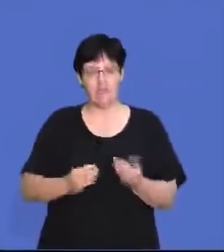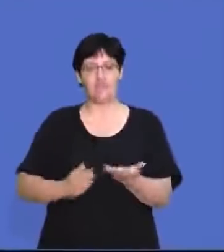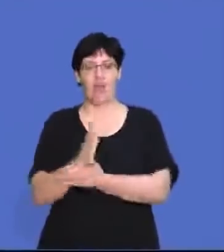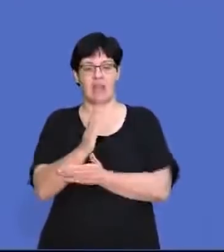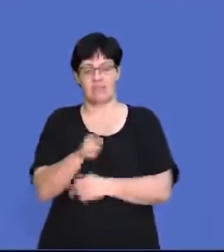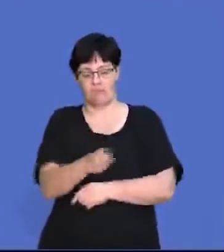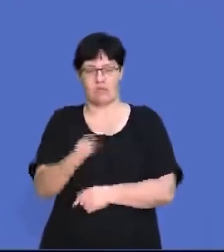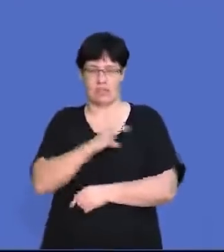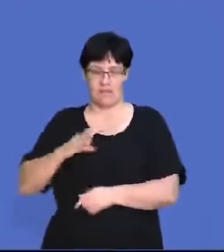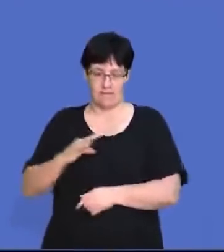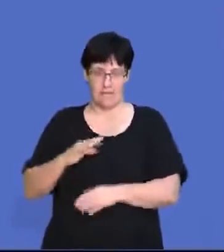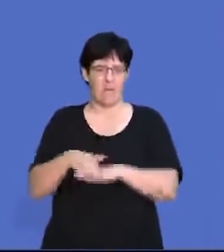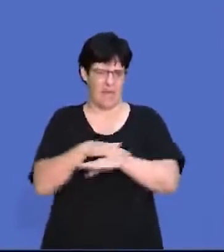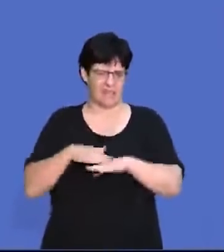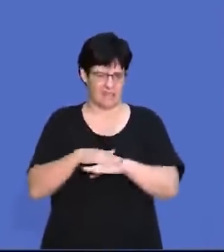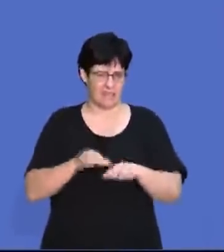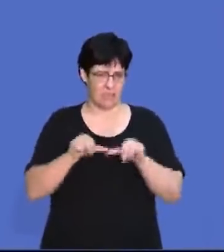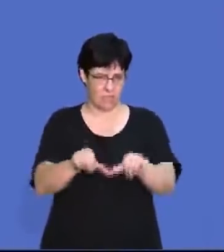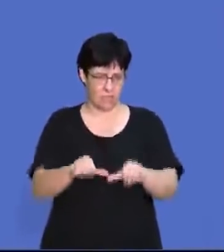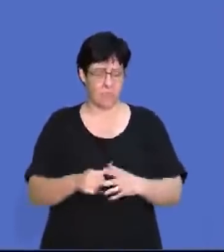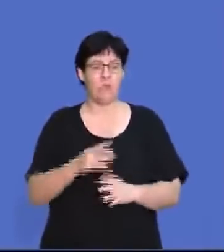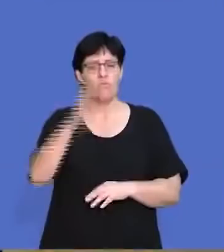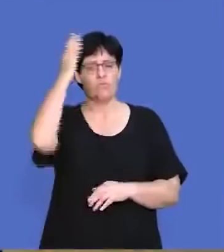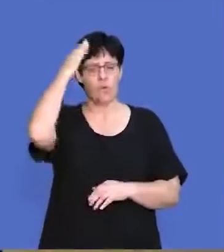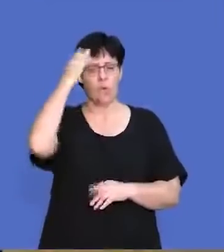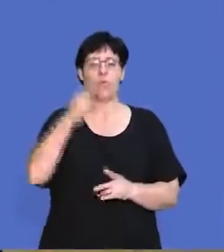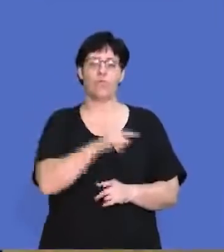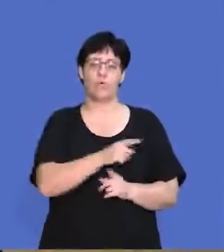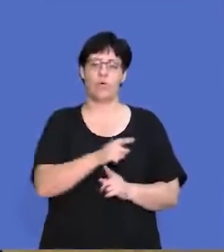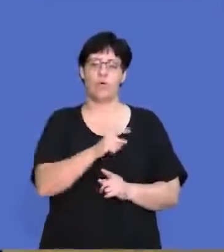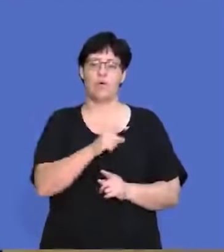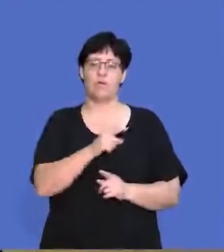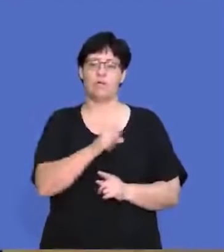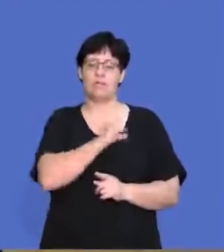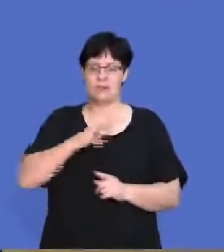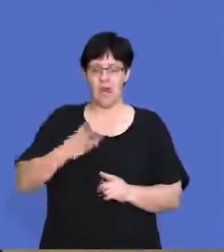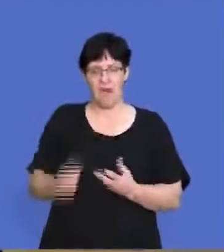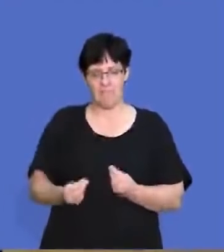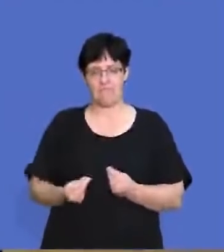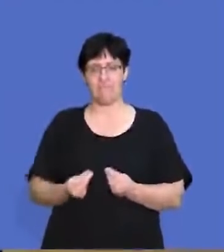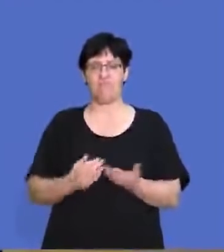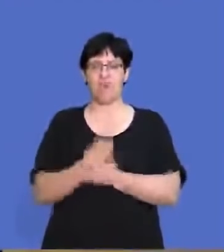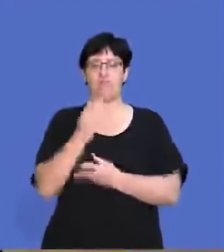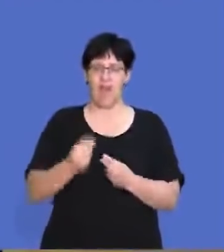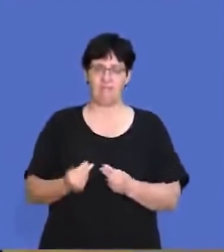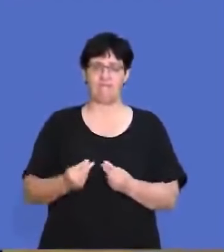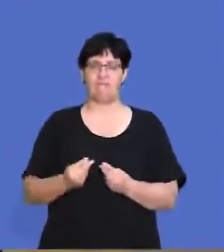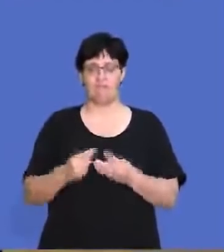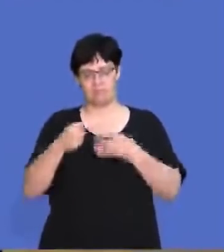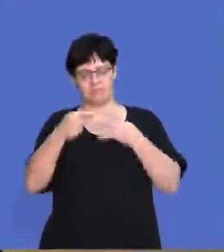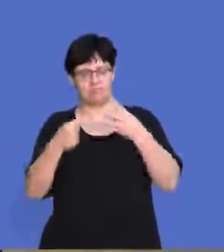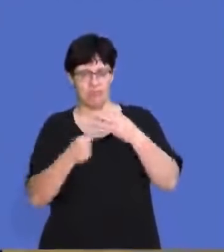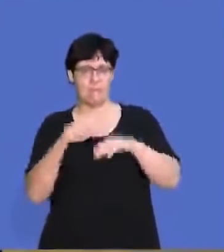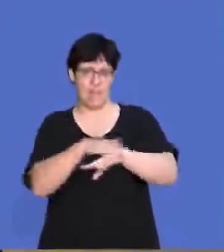rights of employees. And you have known that employees are entitled to basic rights.